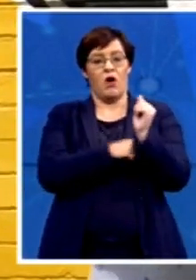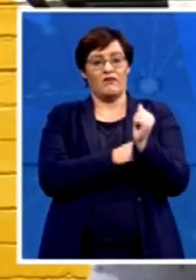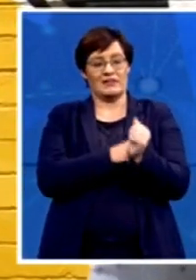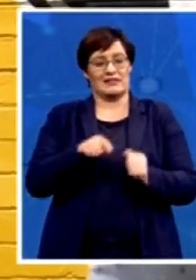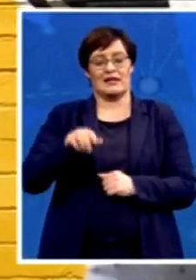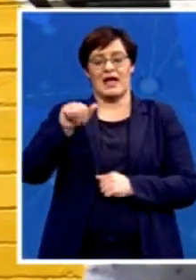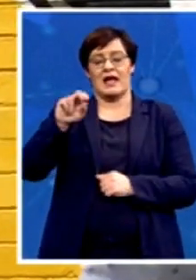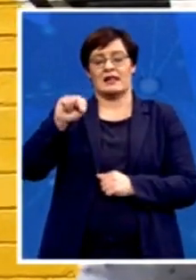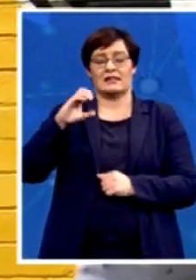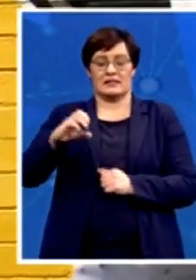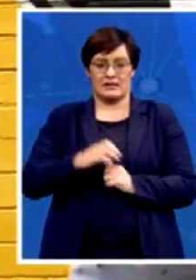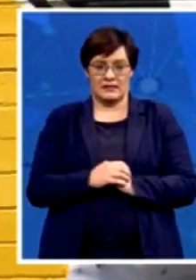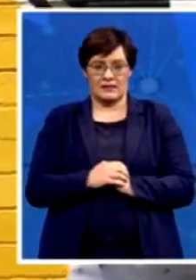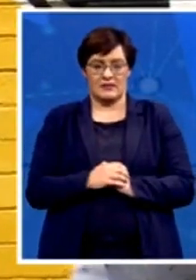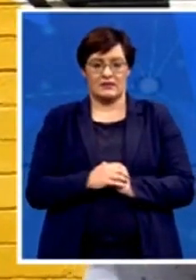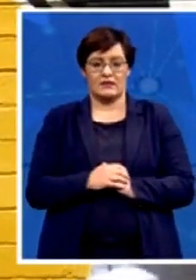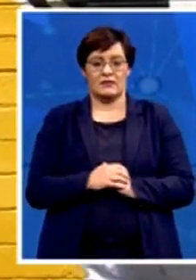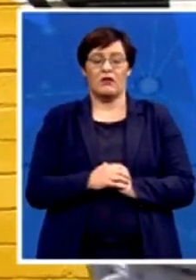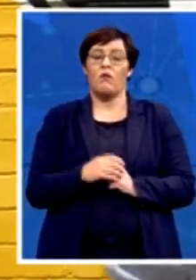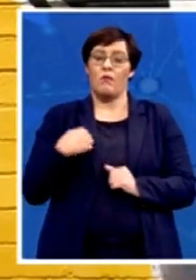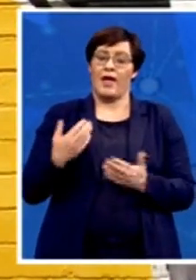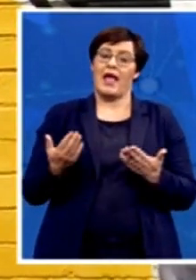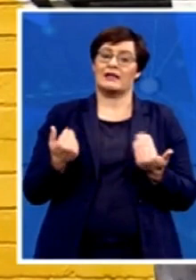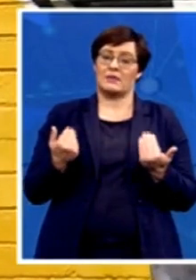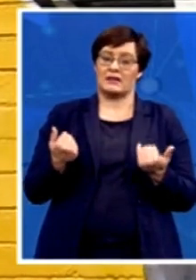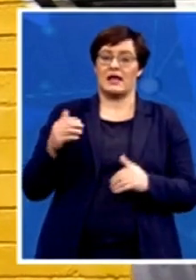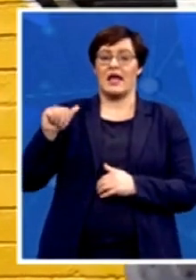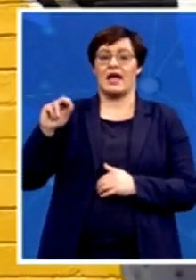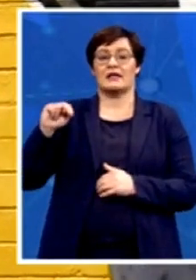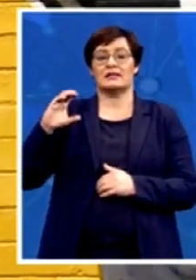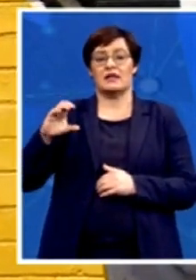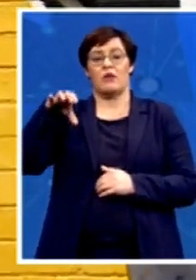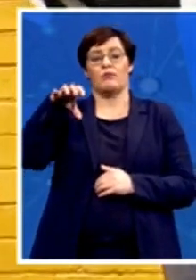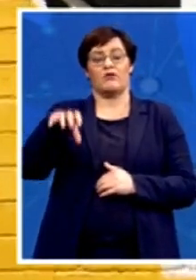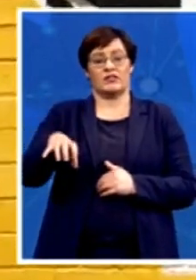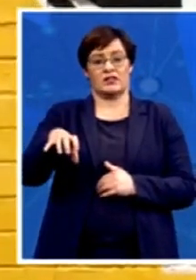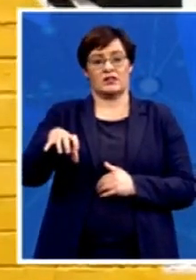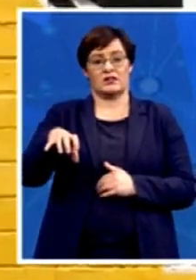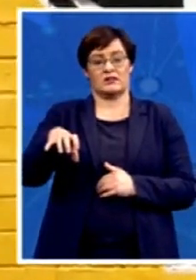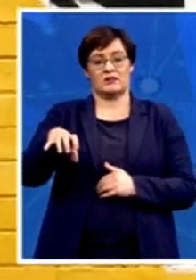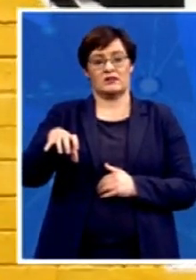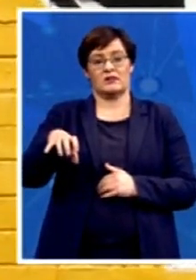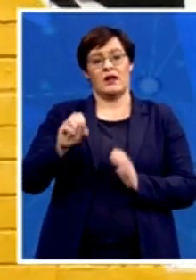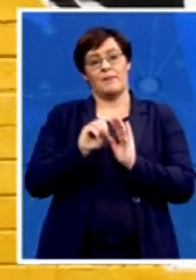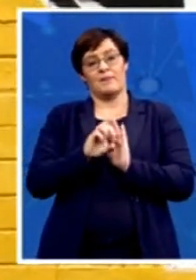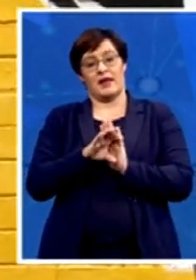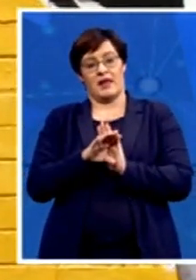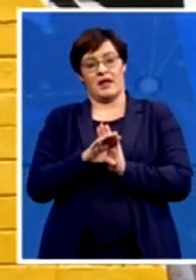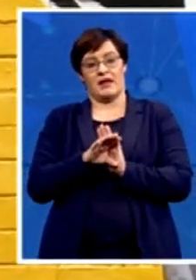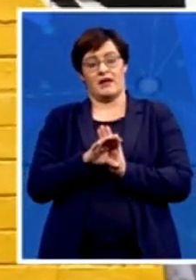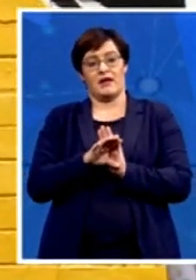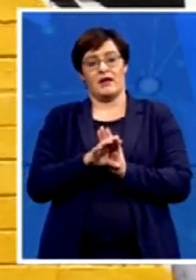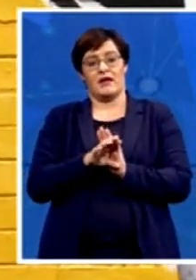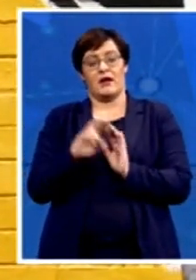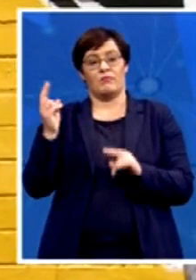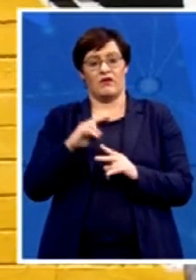where we're expecting the ANC's provincial media briefing to take place ahead of the